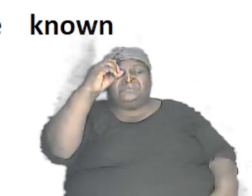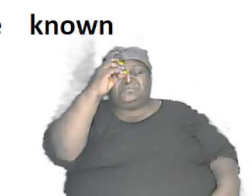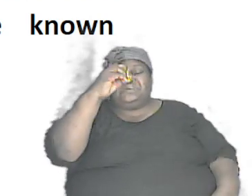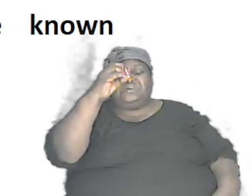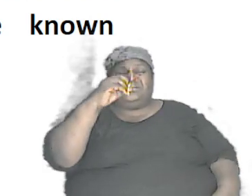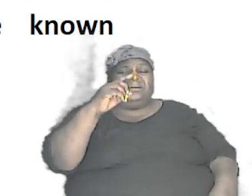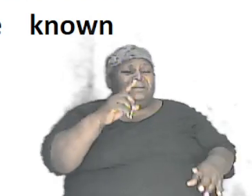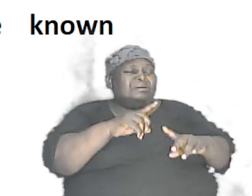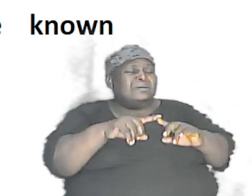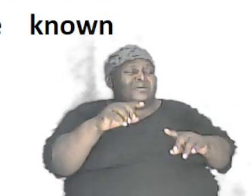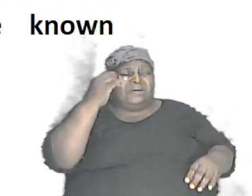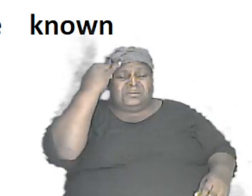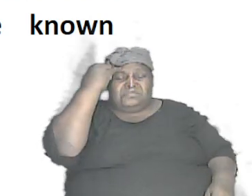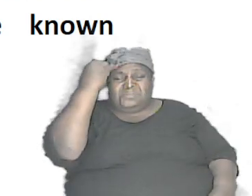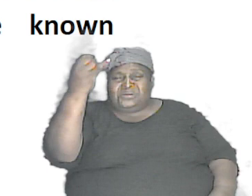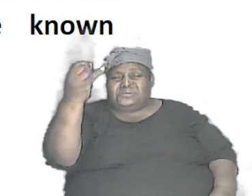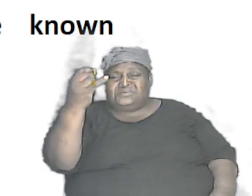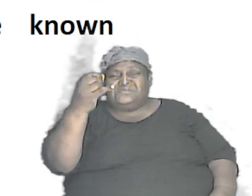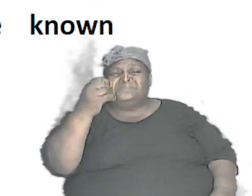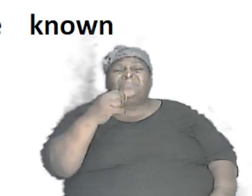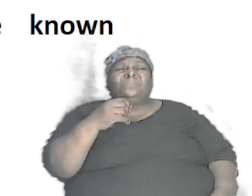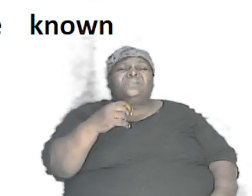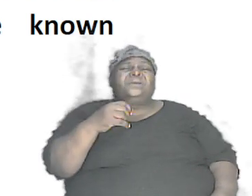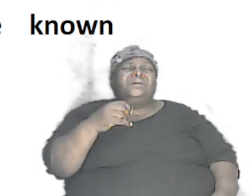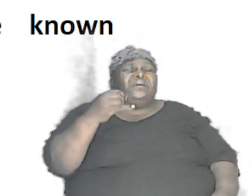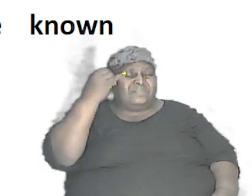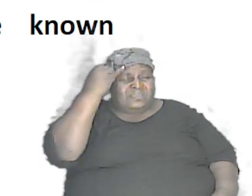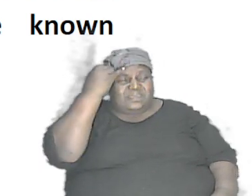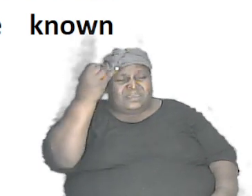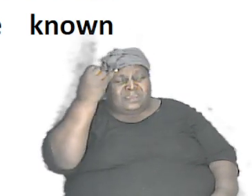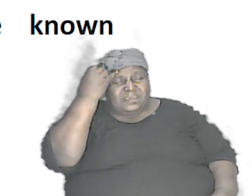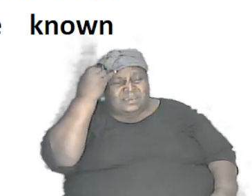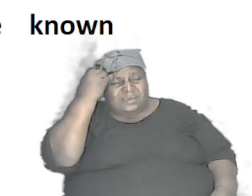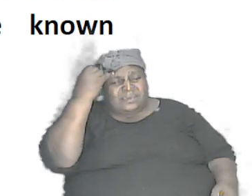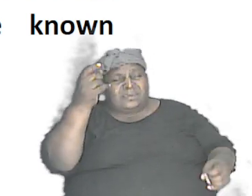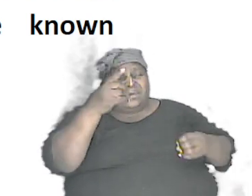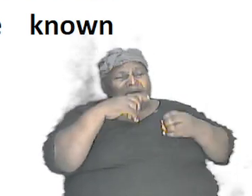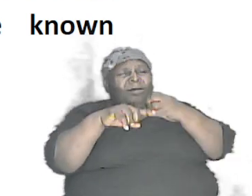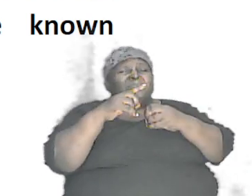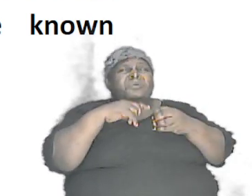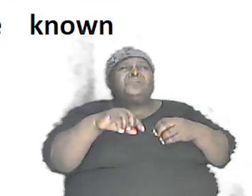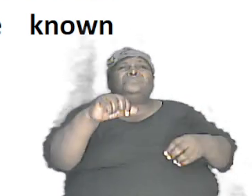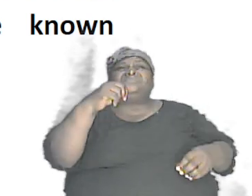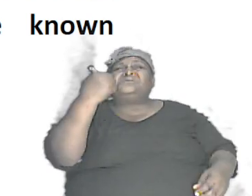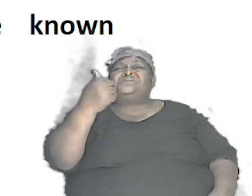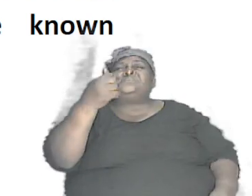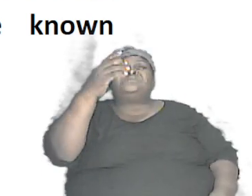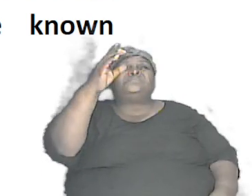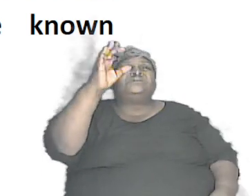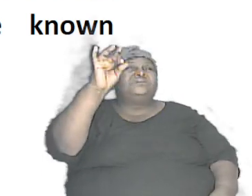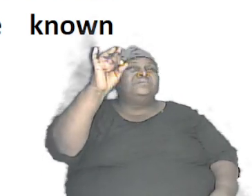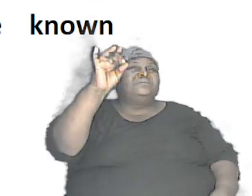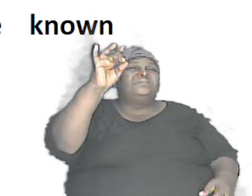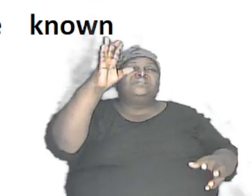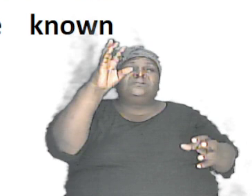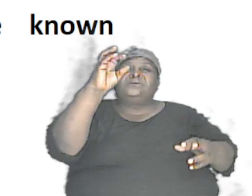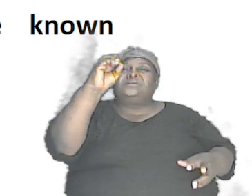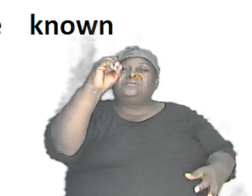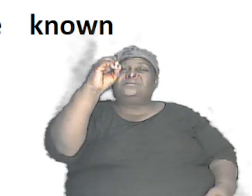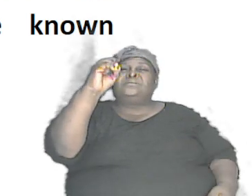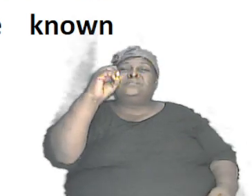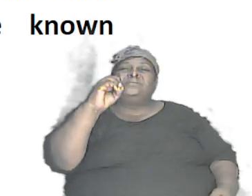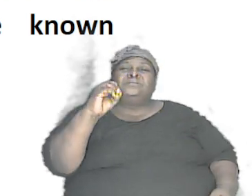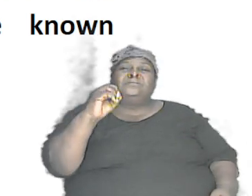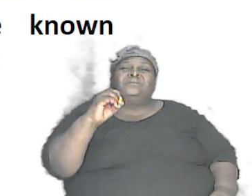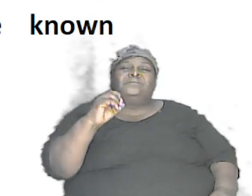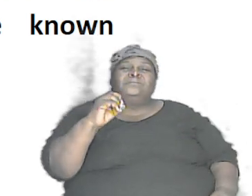imagine that number so think about 10 to the 80 right right it's written represented like